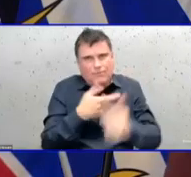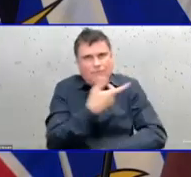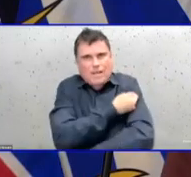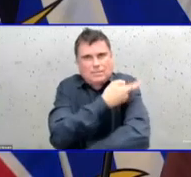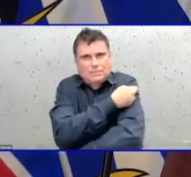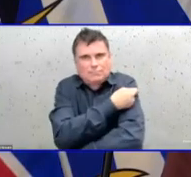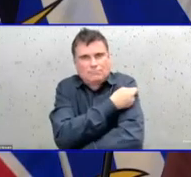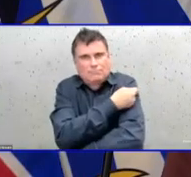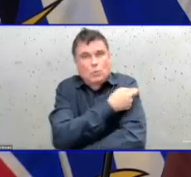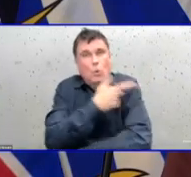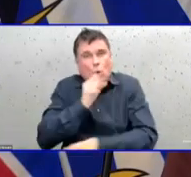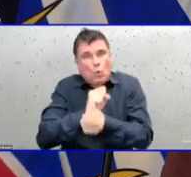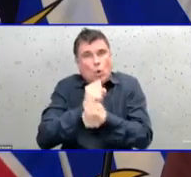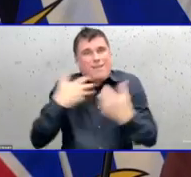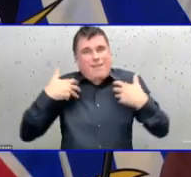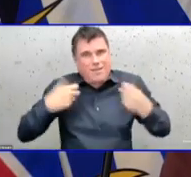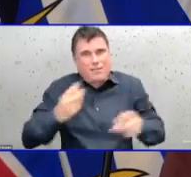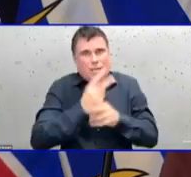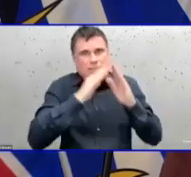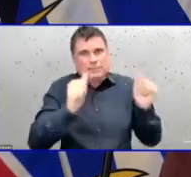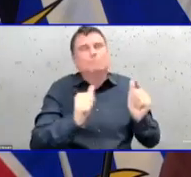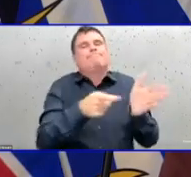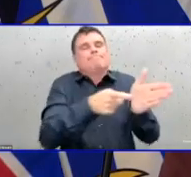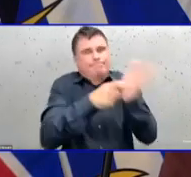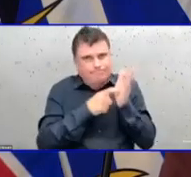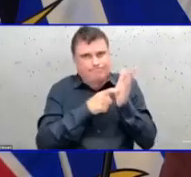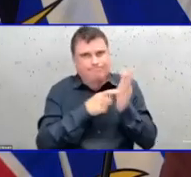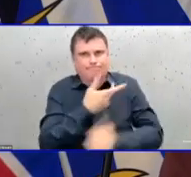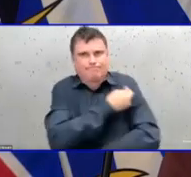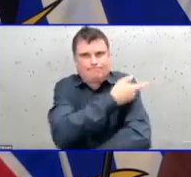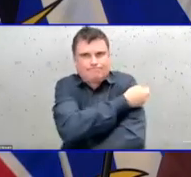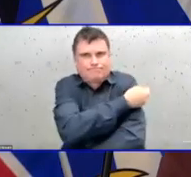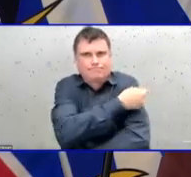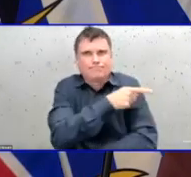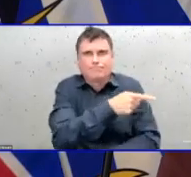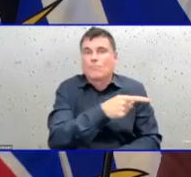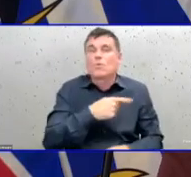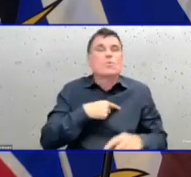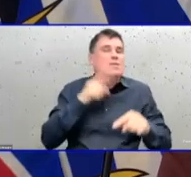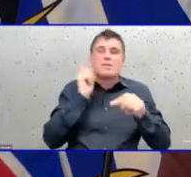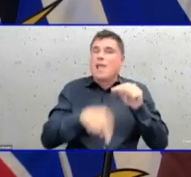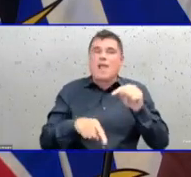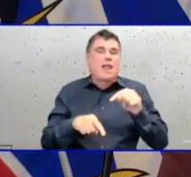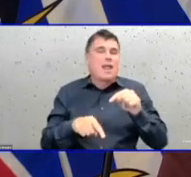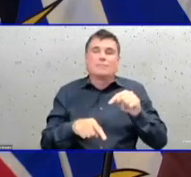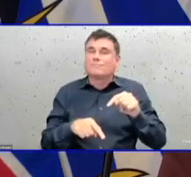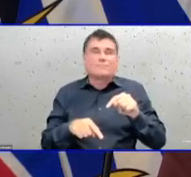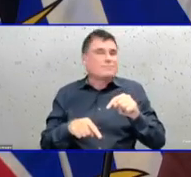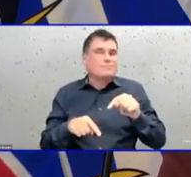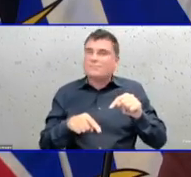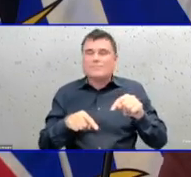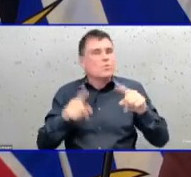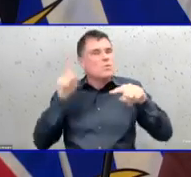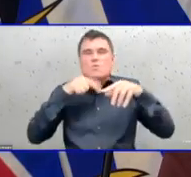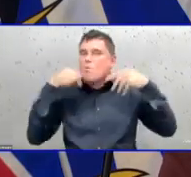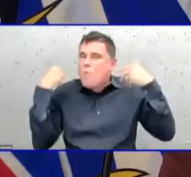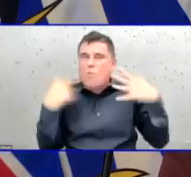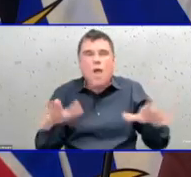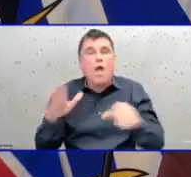care for in our care settings is just that much higher. And we continue to see outbreaks. We've seen outbreaks